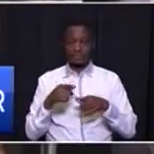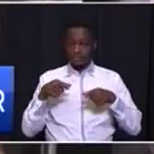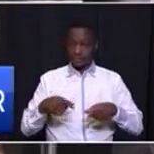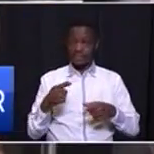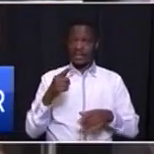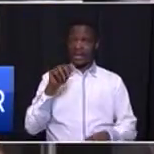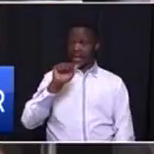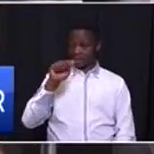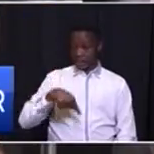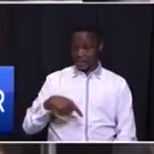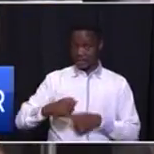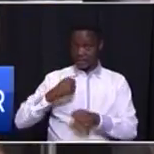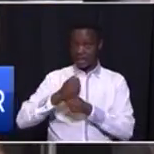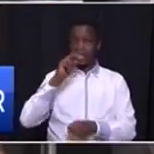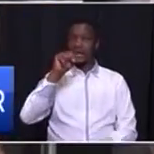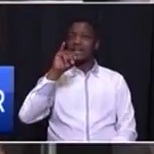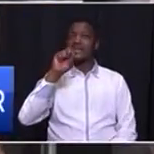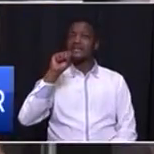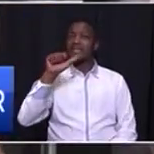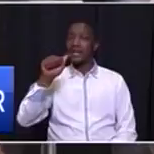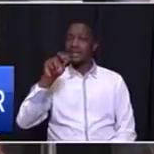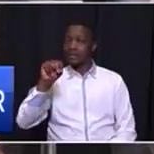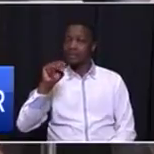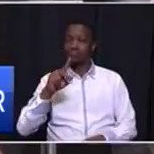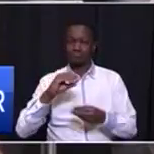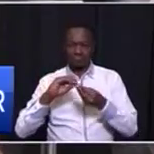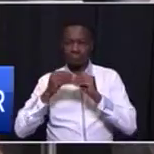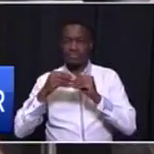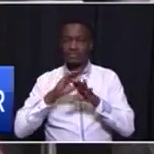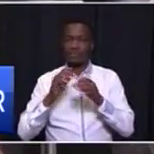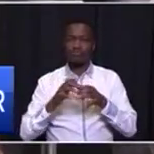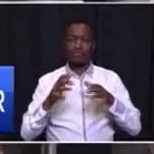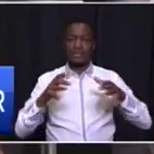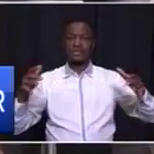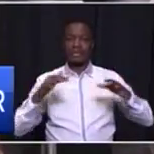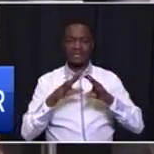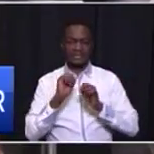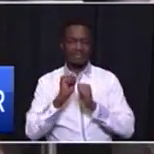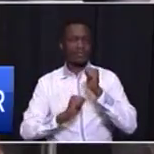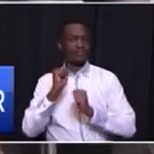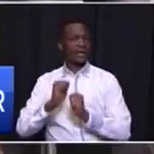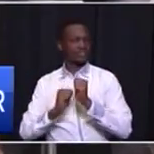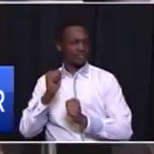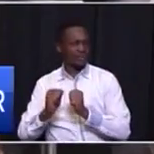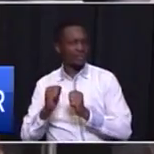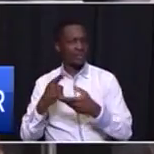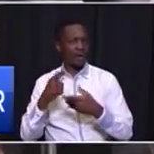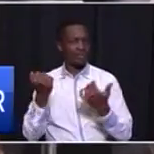invested R$3 billion at its Roslin plant to expand its manufacturing capacity